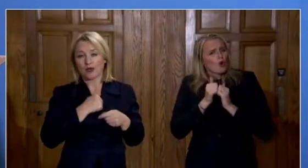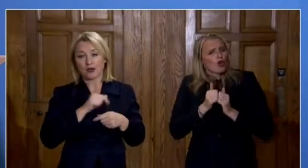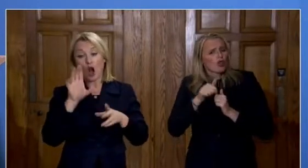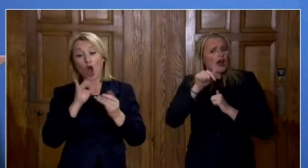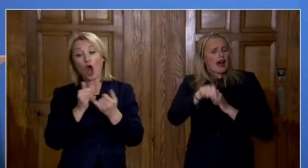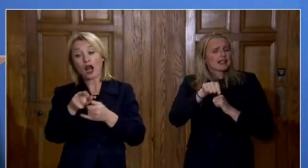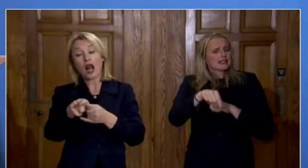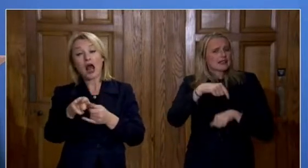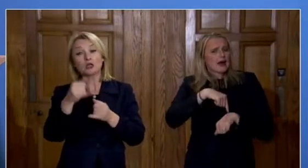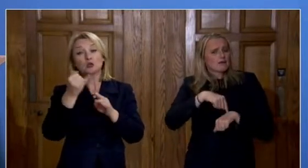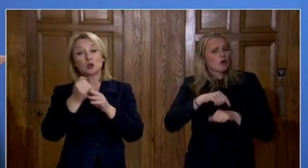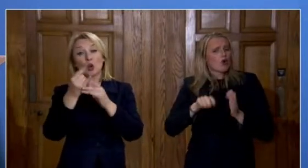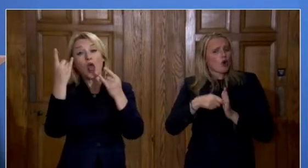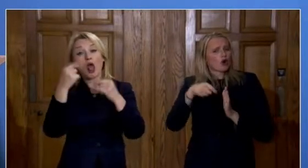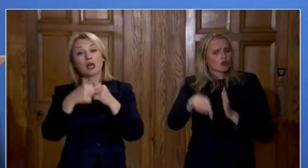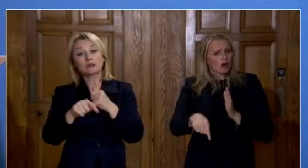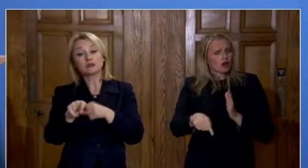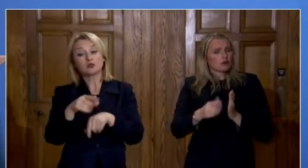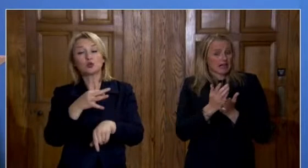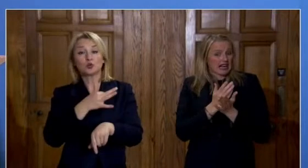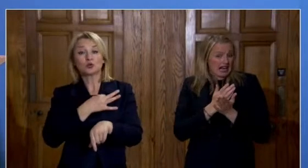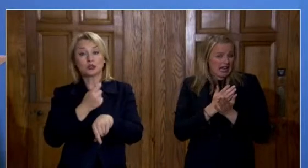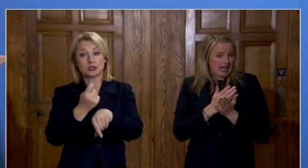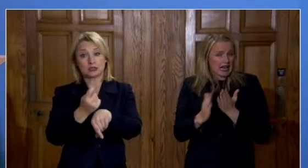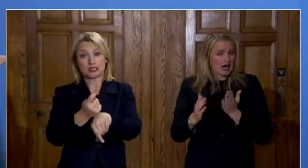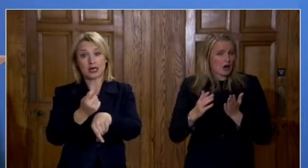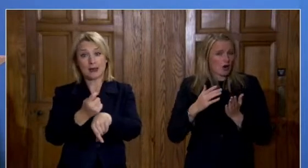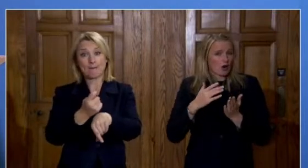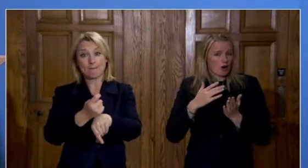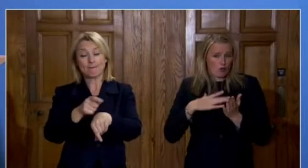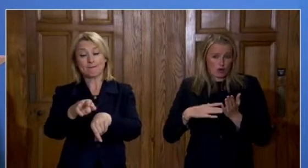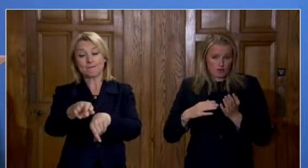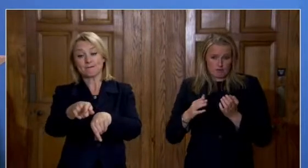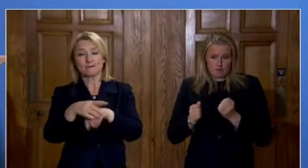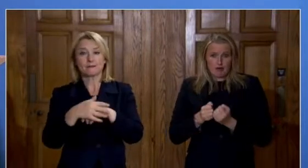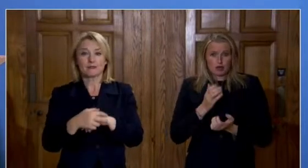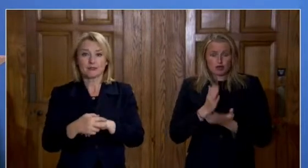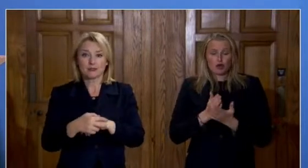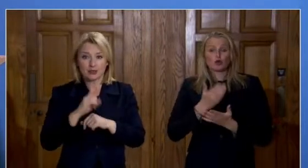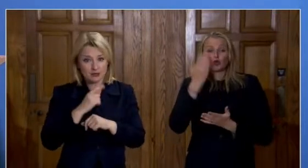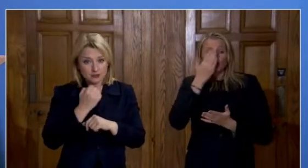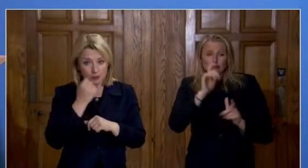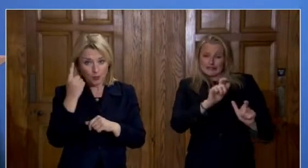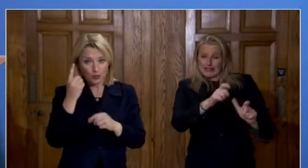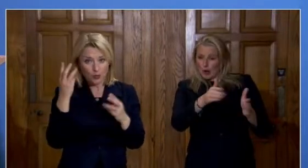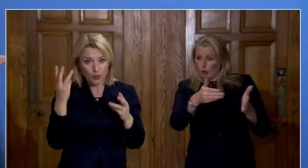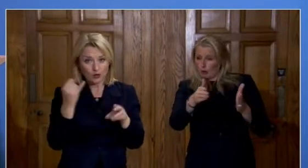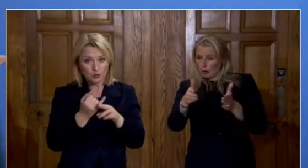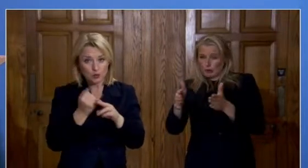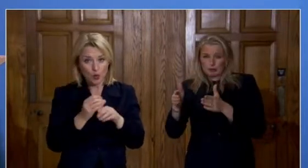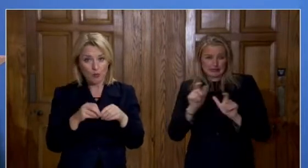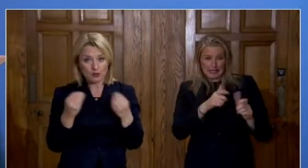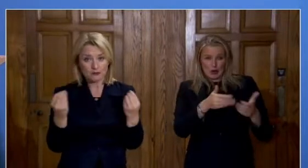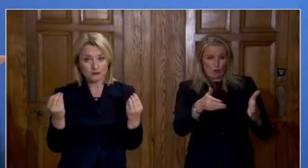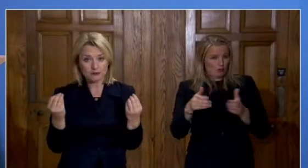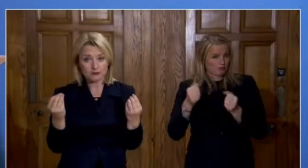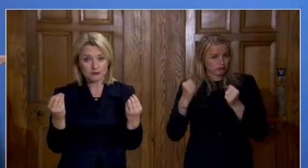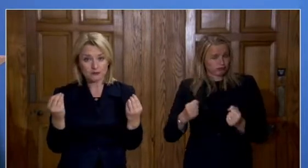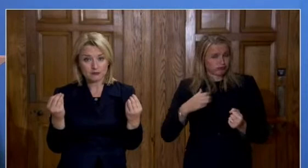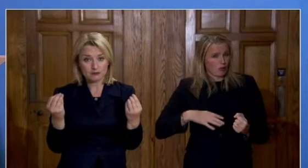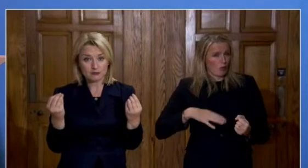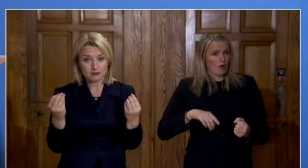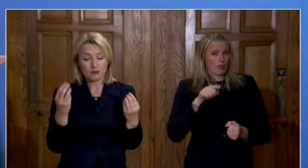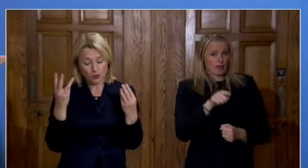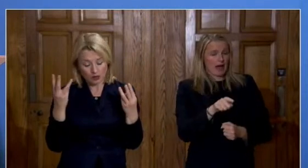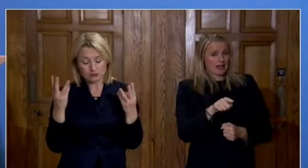the things that we have been clear that we want to maintain is our schools and keeping them open in whatever necessary fashion that